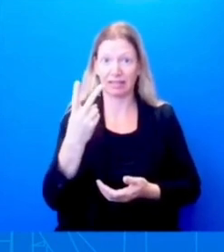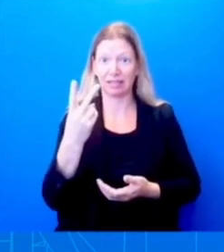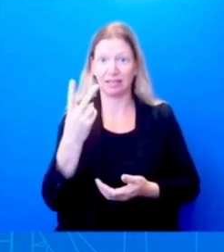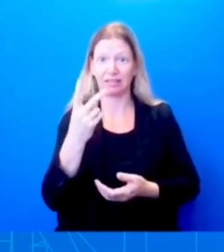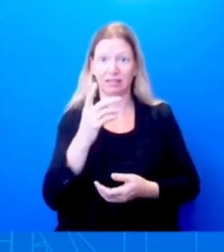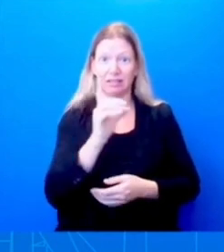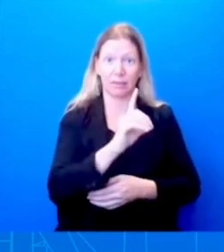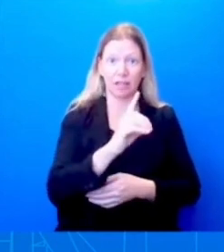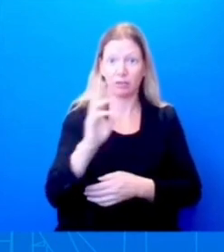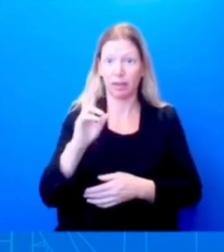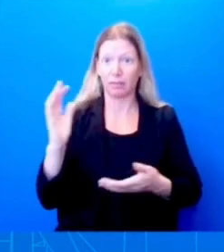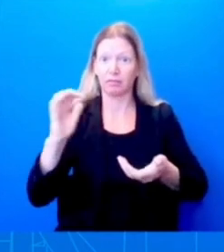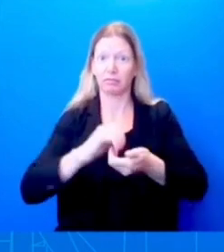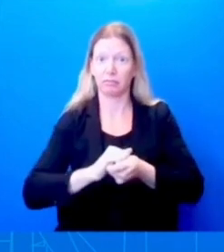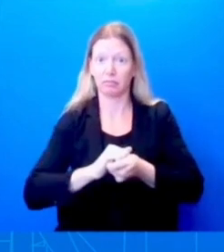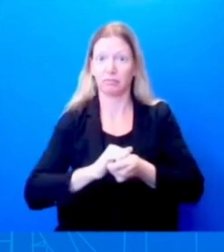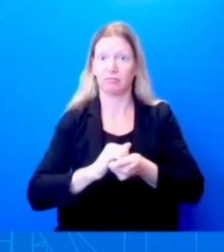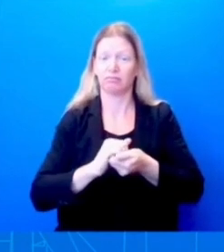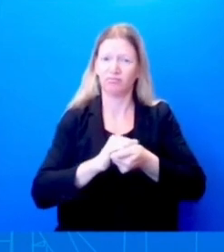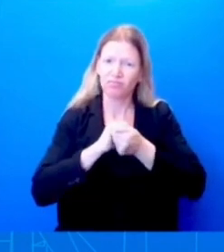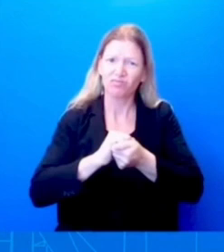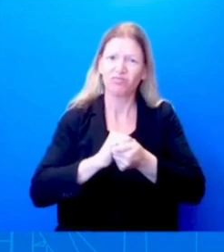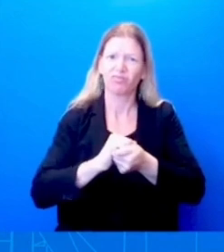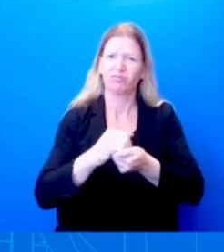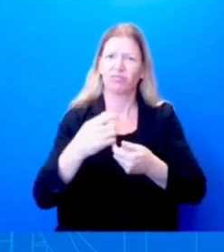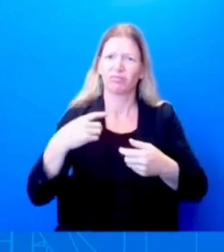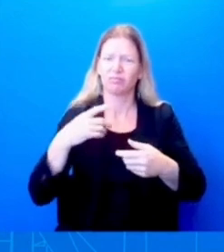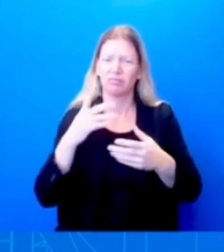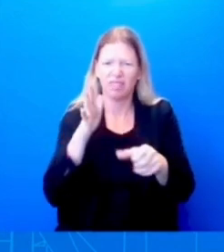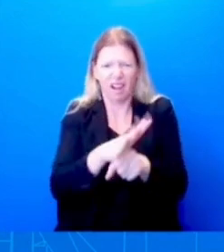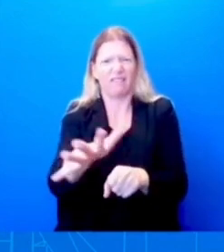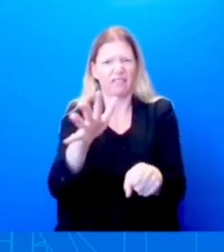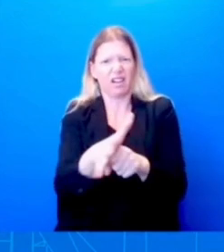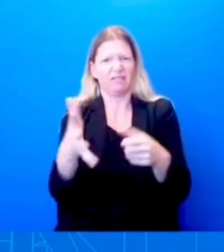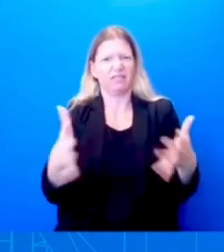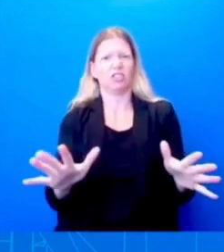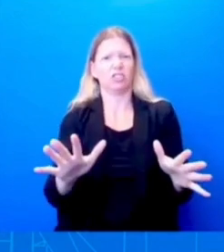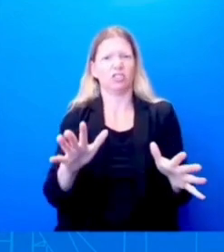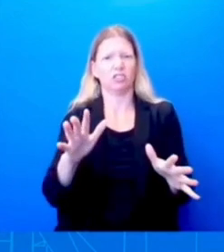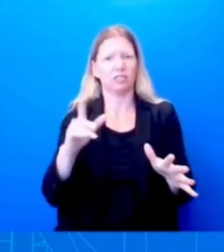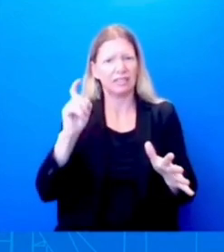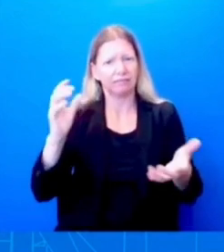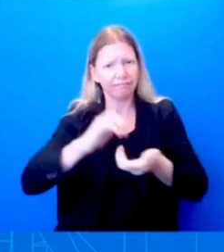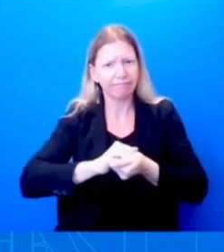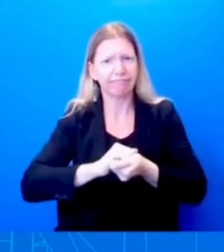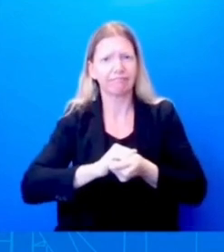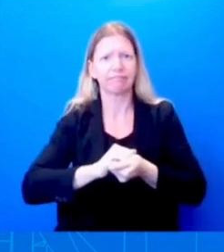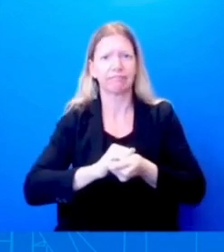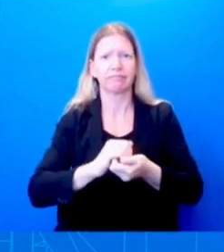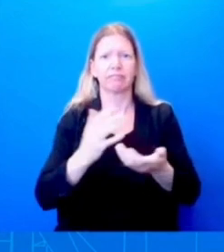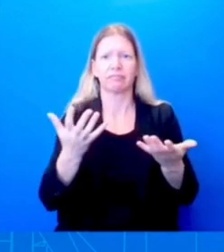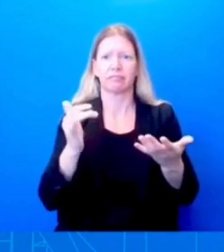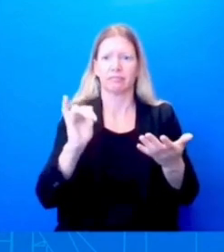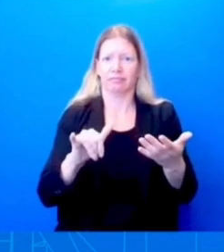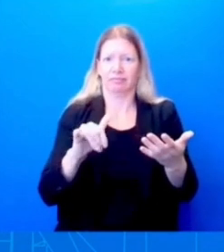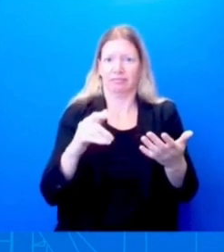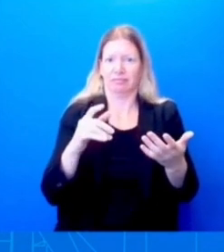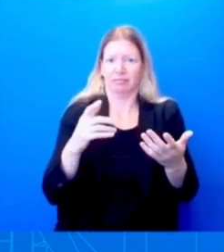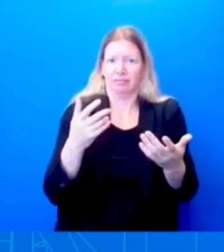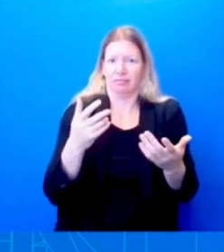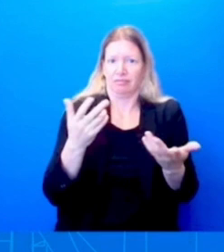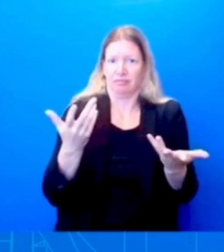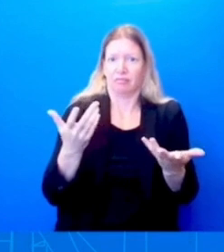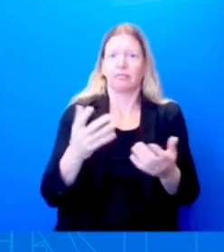people are saying, are stemming from a lot of this rhetoric. The Sure. And I'll give a brief response to that. The President has